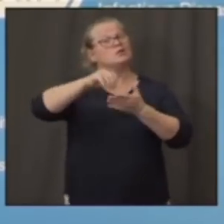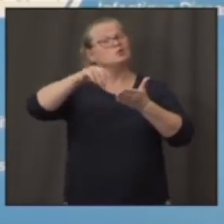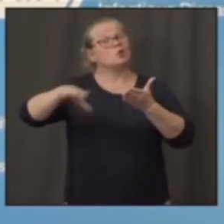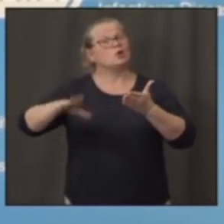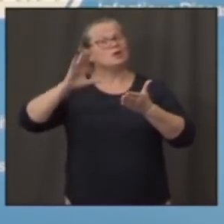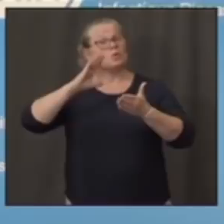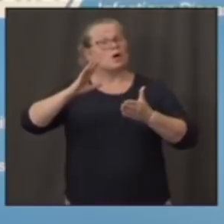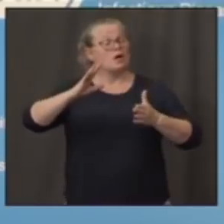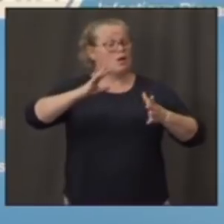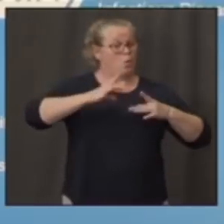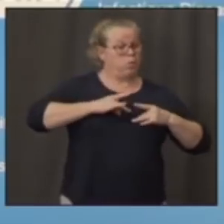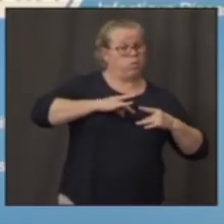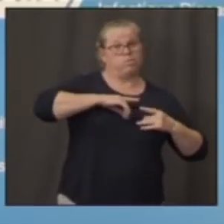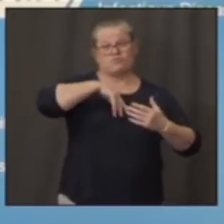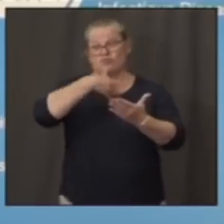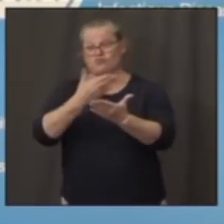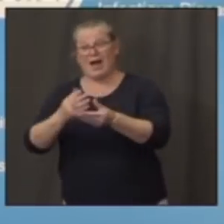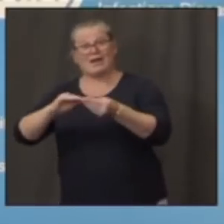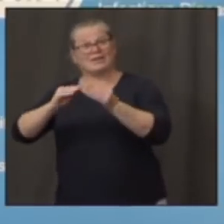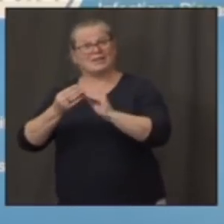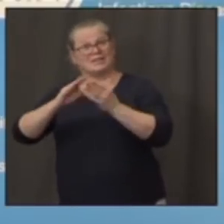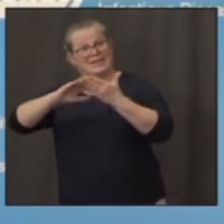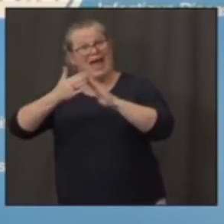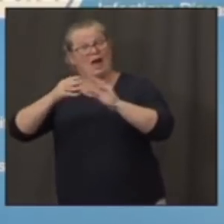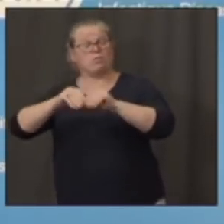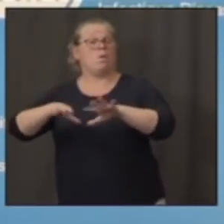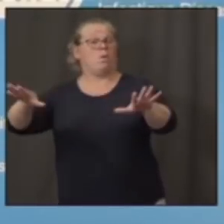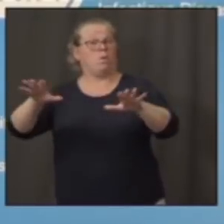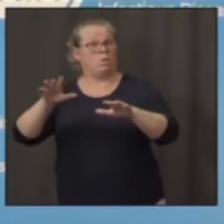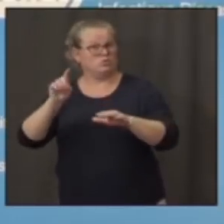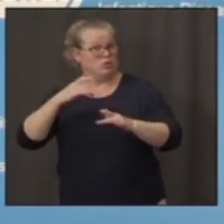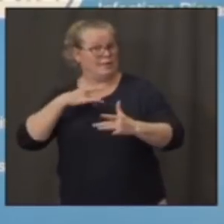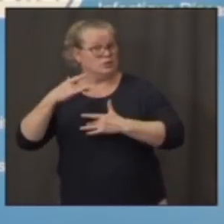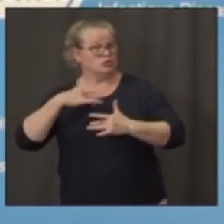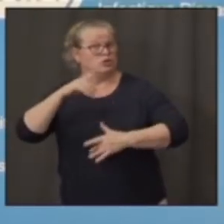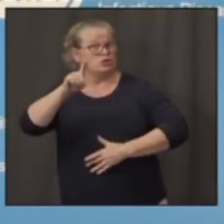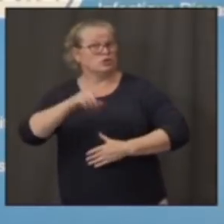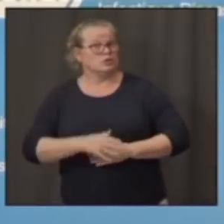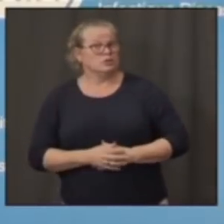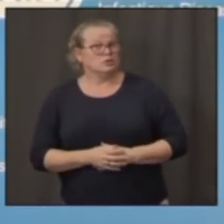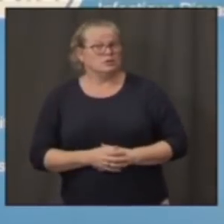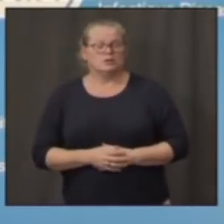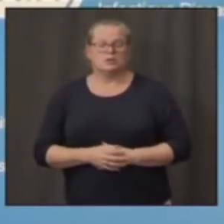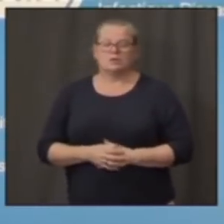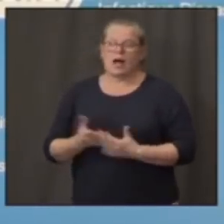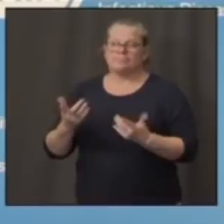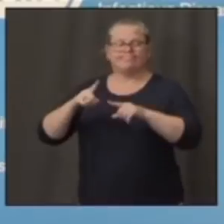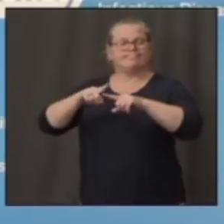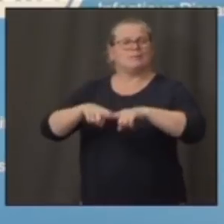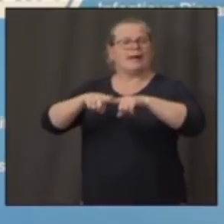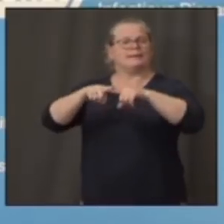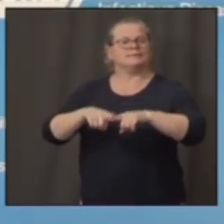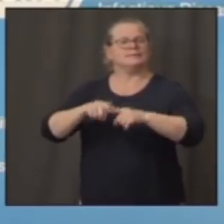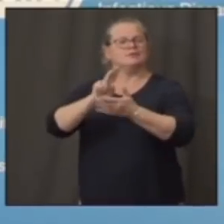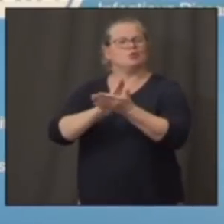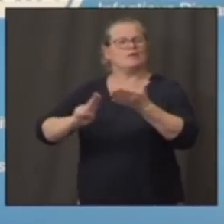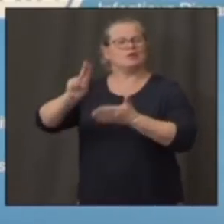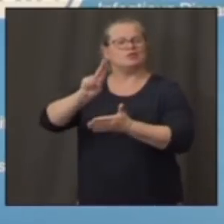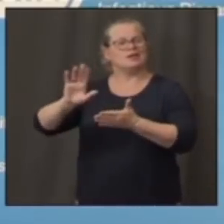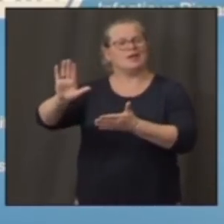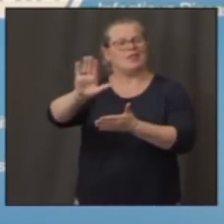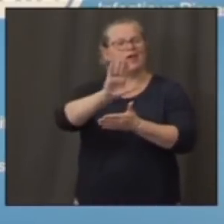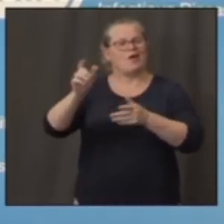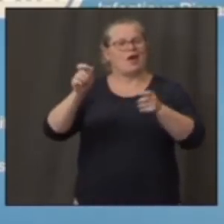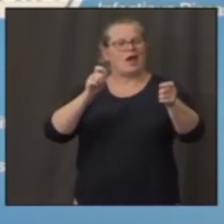depends upon how the universities handle. I don't know, and I wouldn't comment right now because